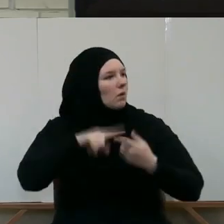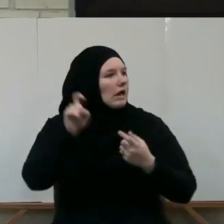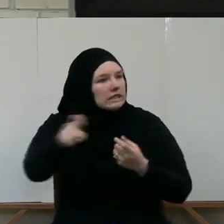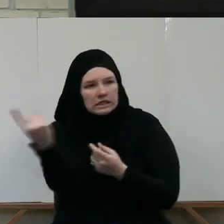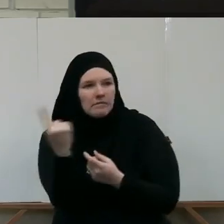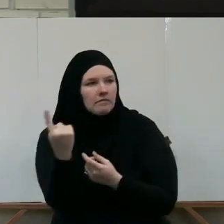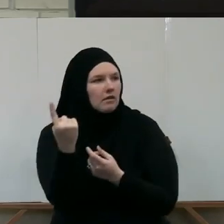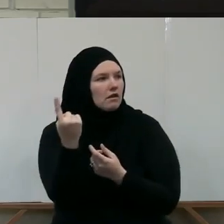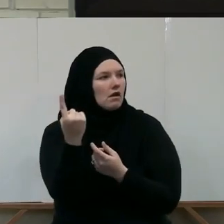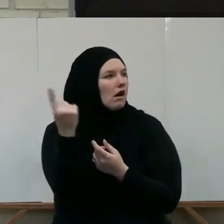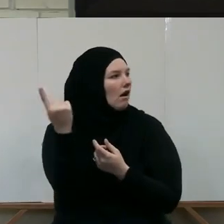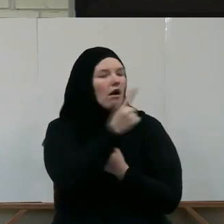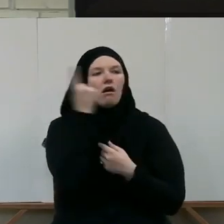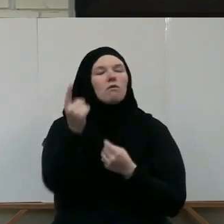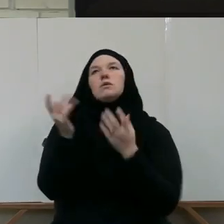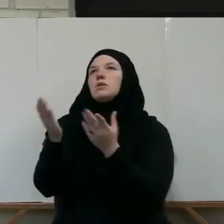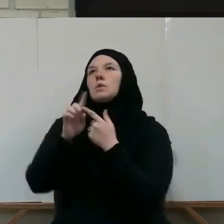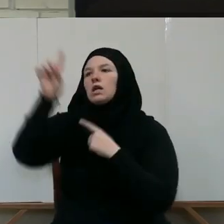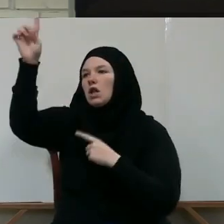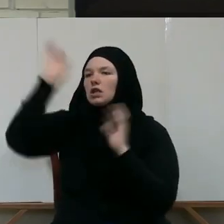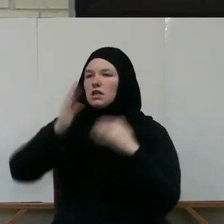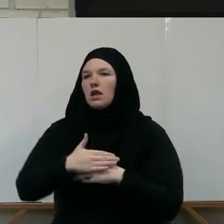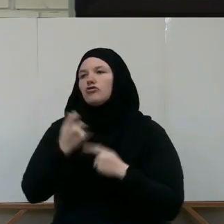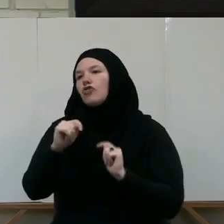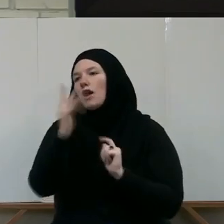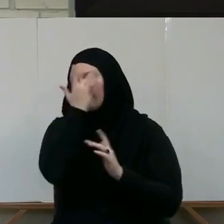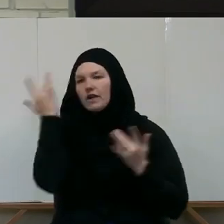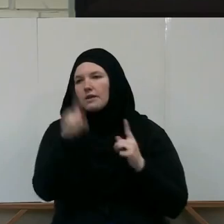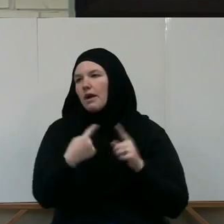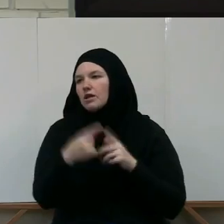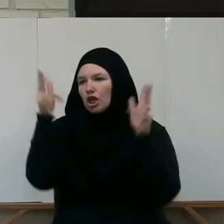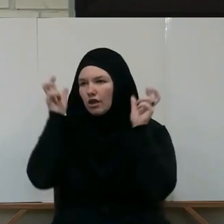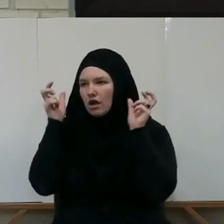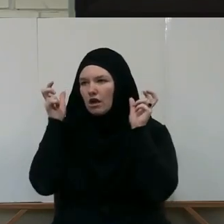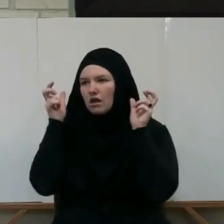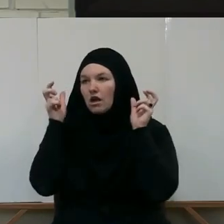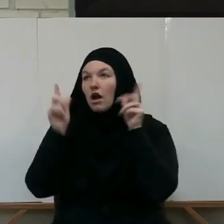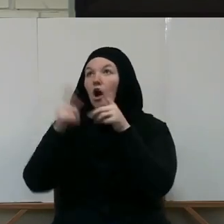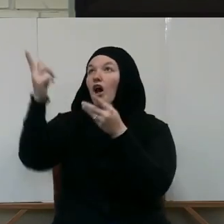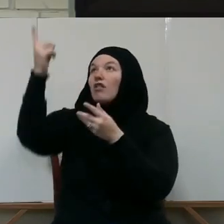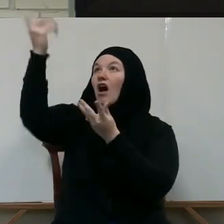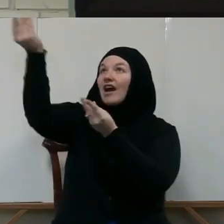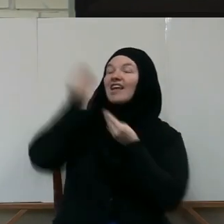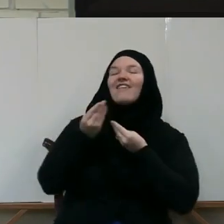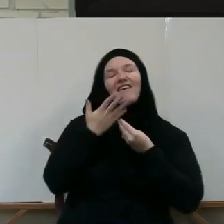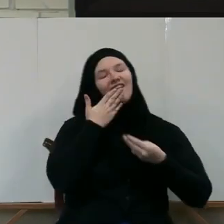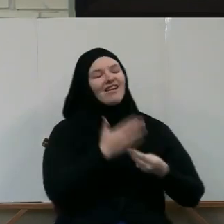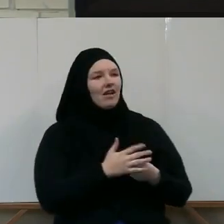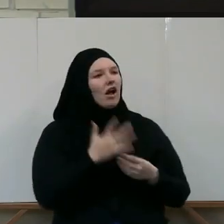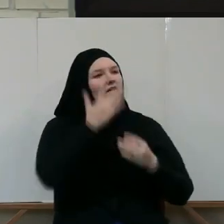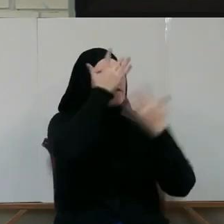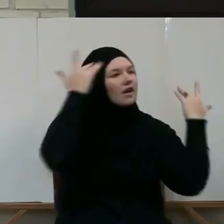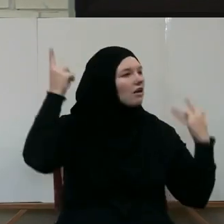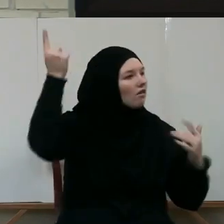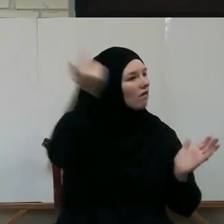something I go all the way to Allah And try to forget about the shaitan As soon as Allah gives me what I ask for I forget